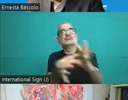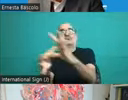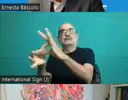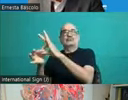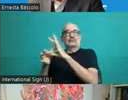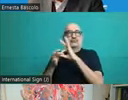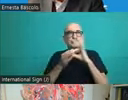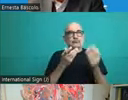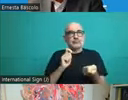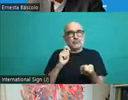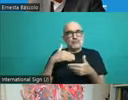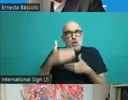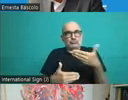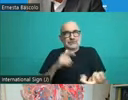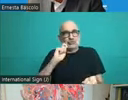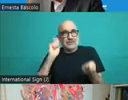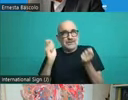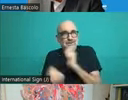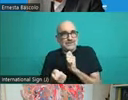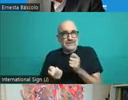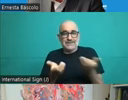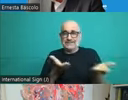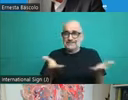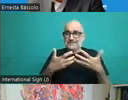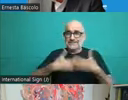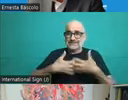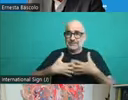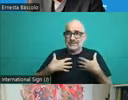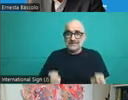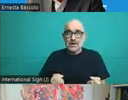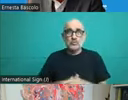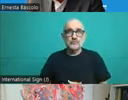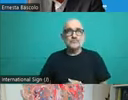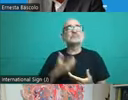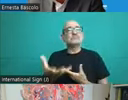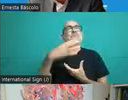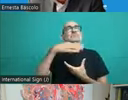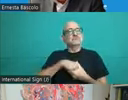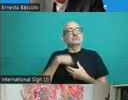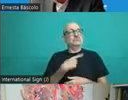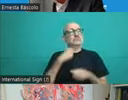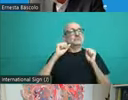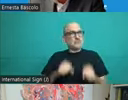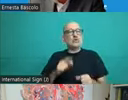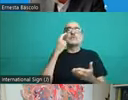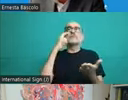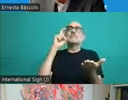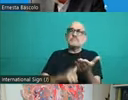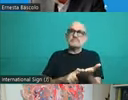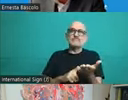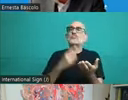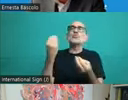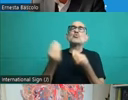this table shows how these agencies actually operate and what is the